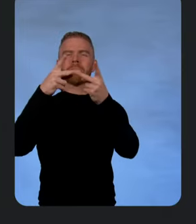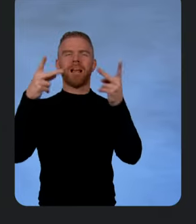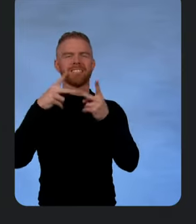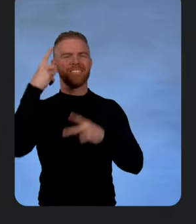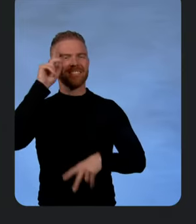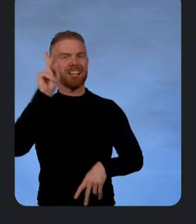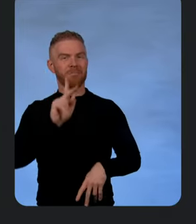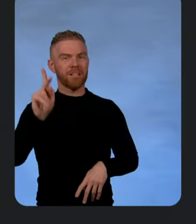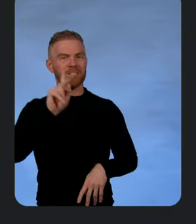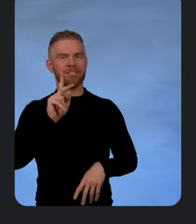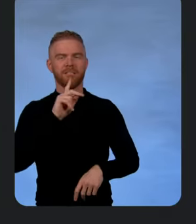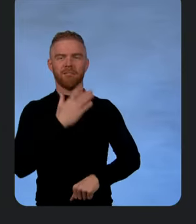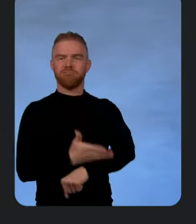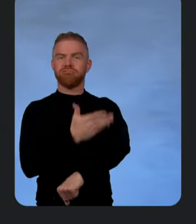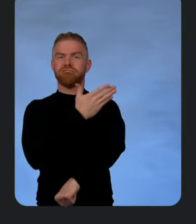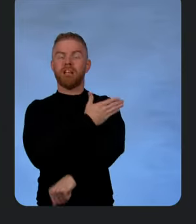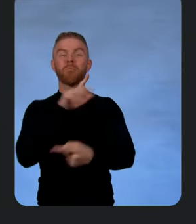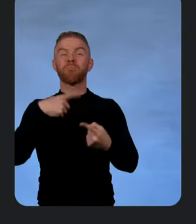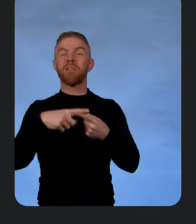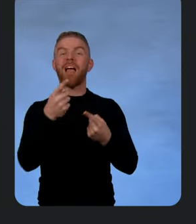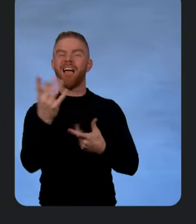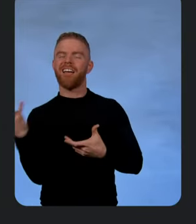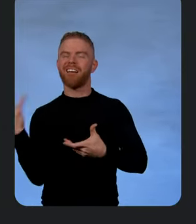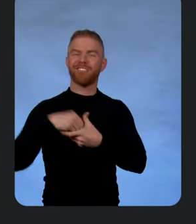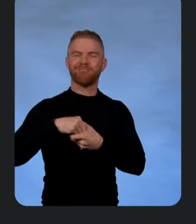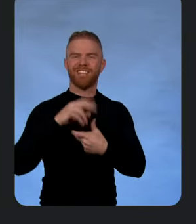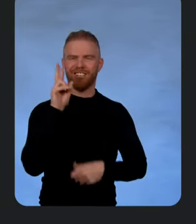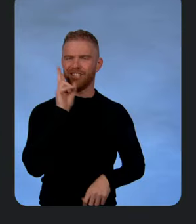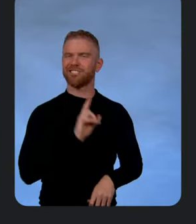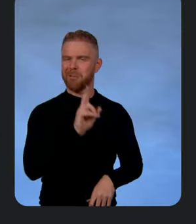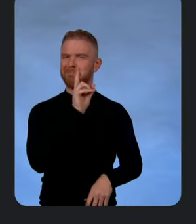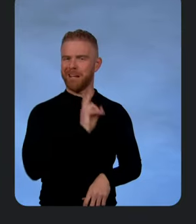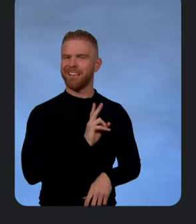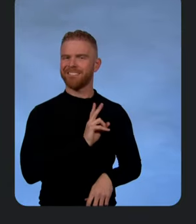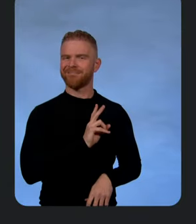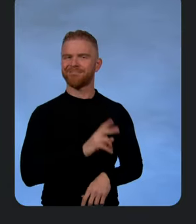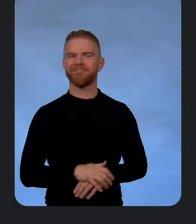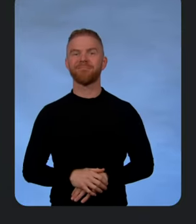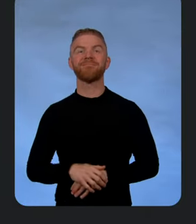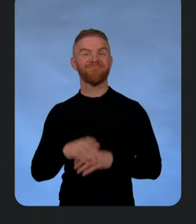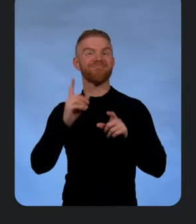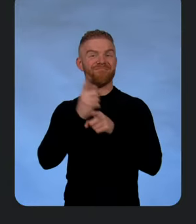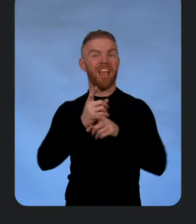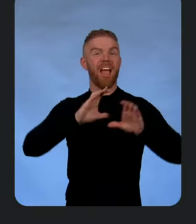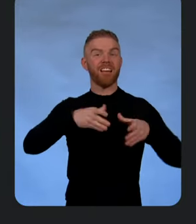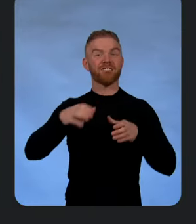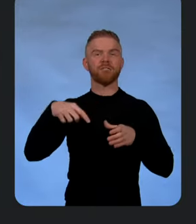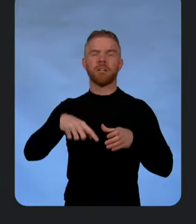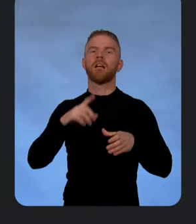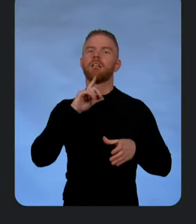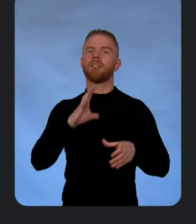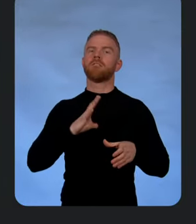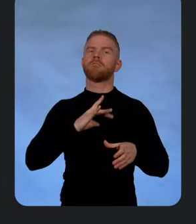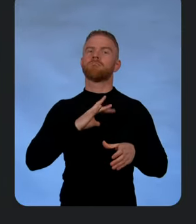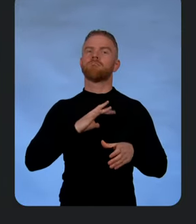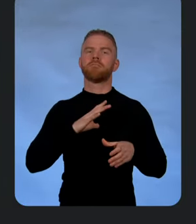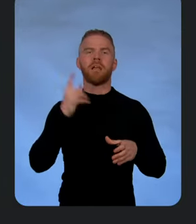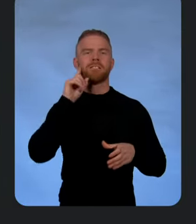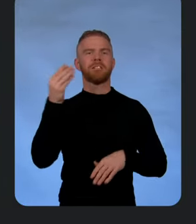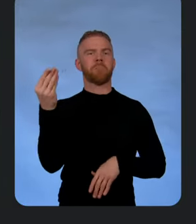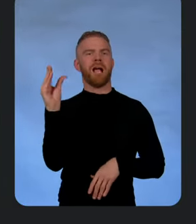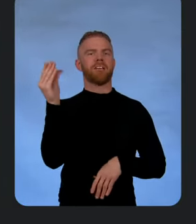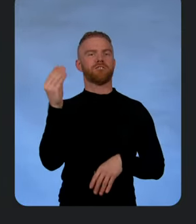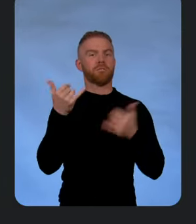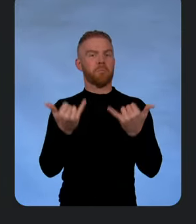when you put something like Gemini in the mix. For sure. Containers are an ideal way to package modern software. And